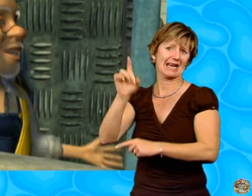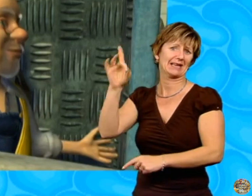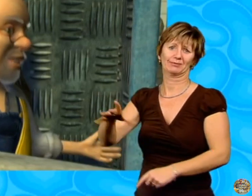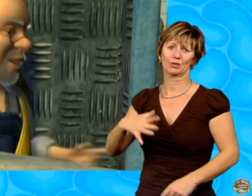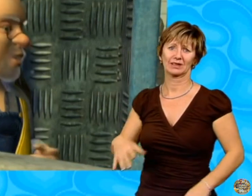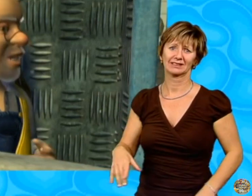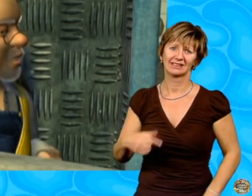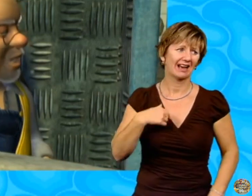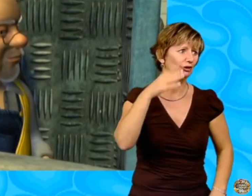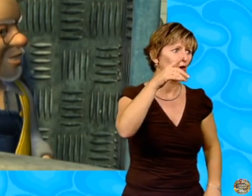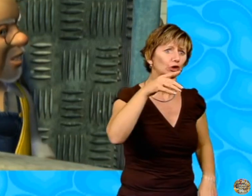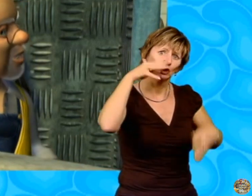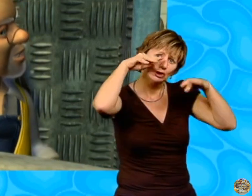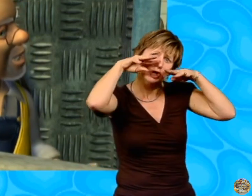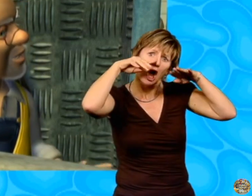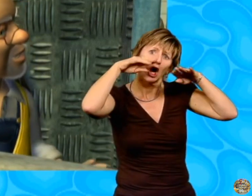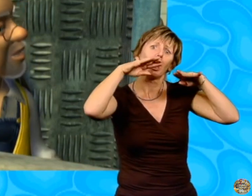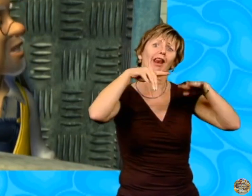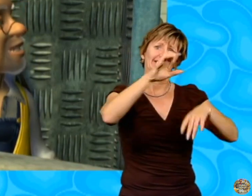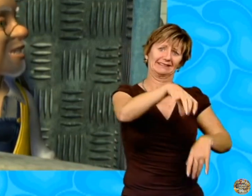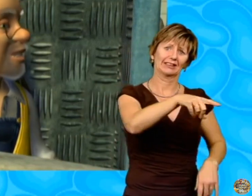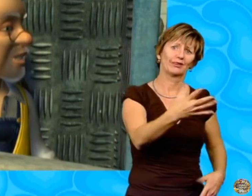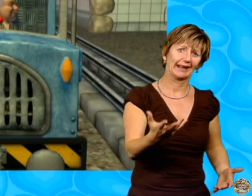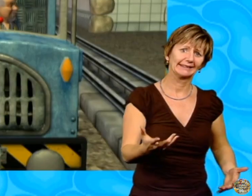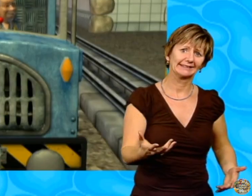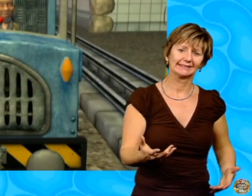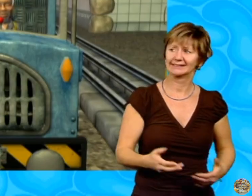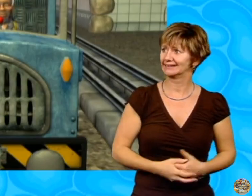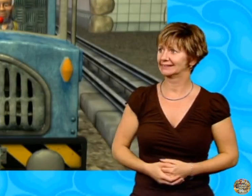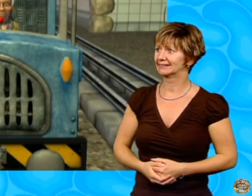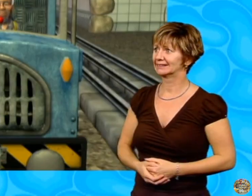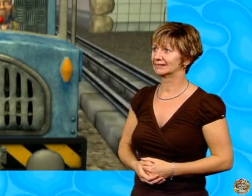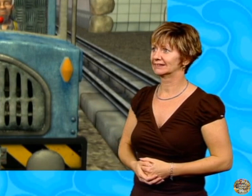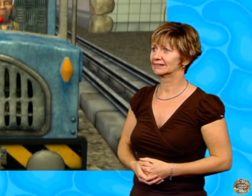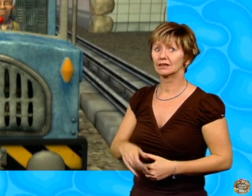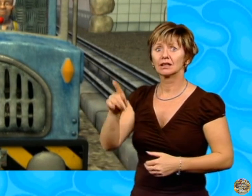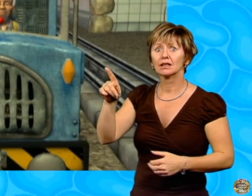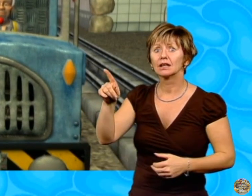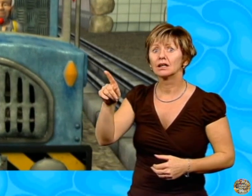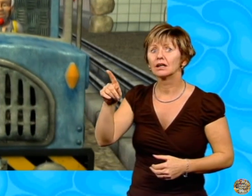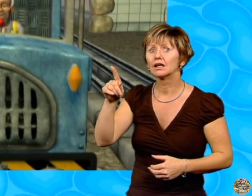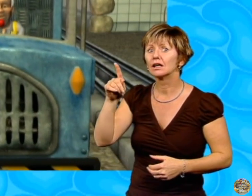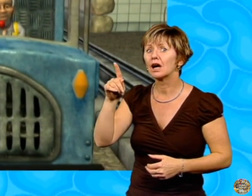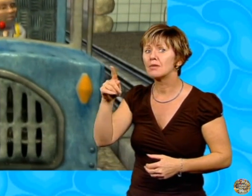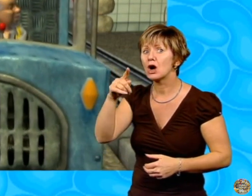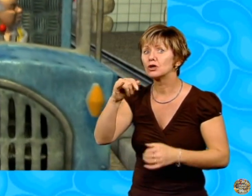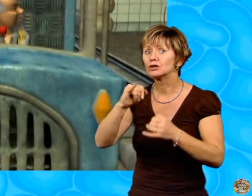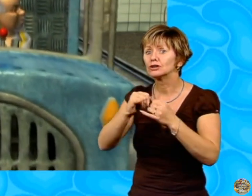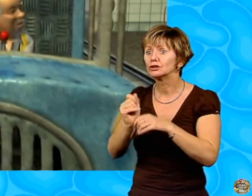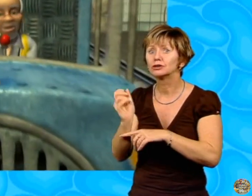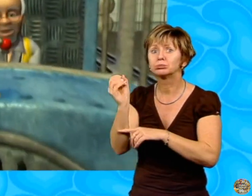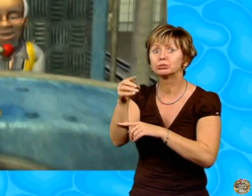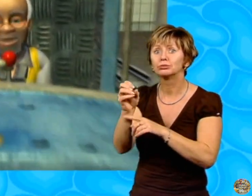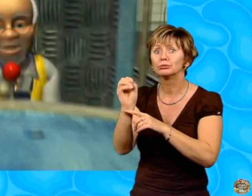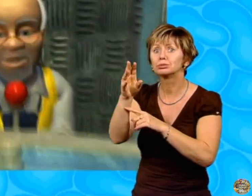It'll have to go at one of Circle's stations then. Yes, how about Sprouts Organic Farm? Will